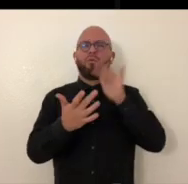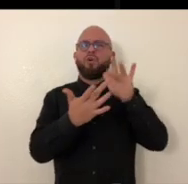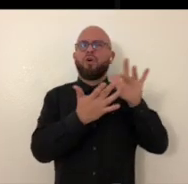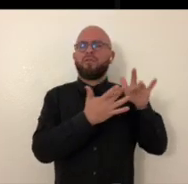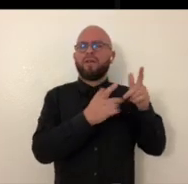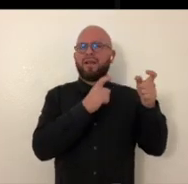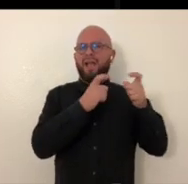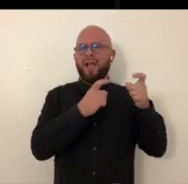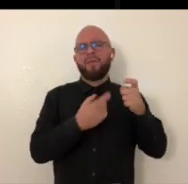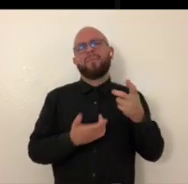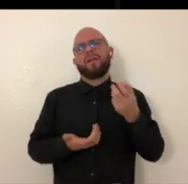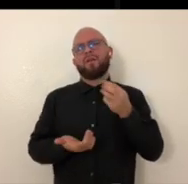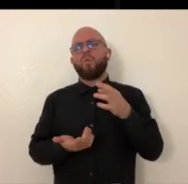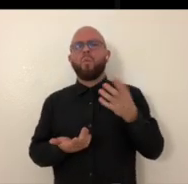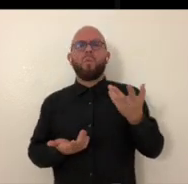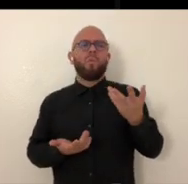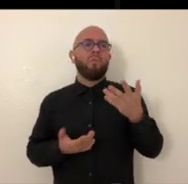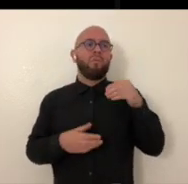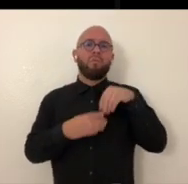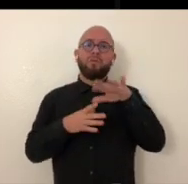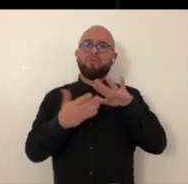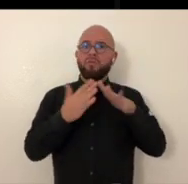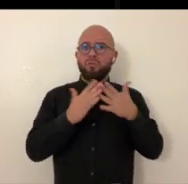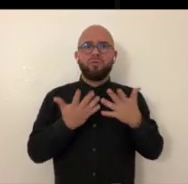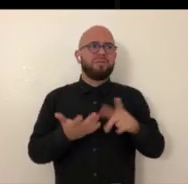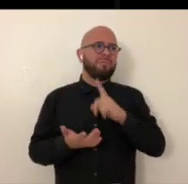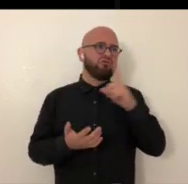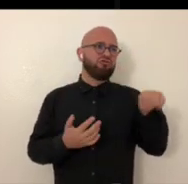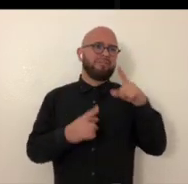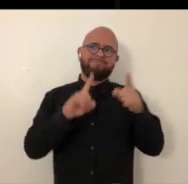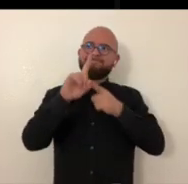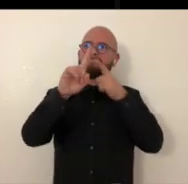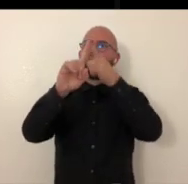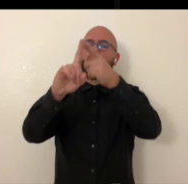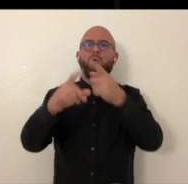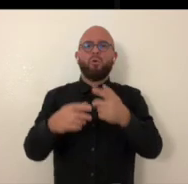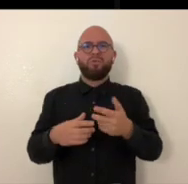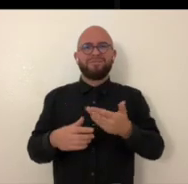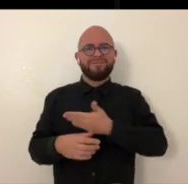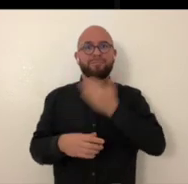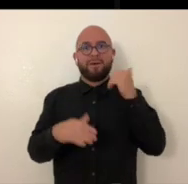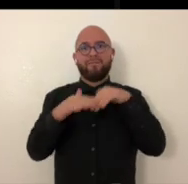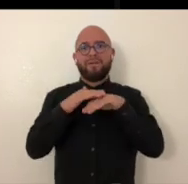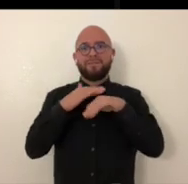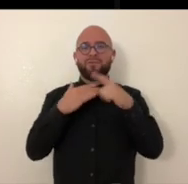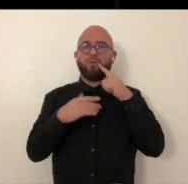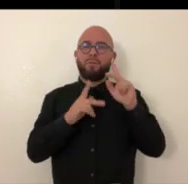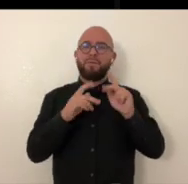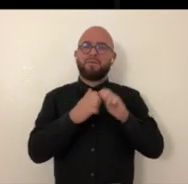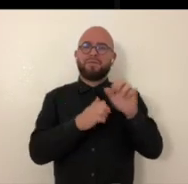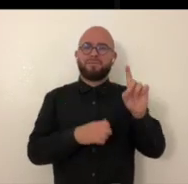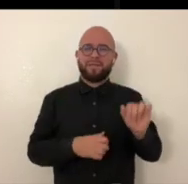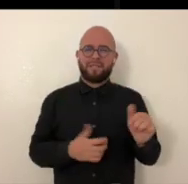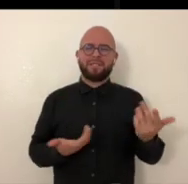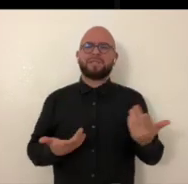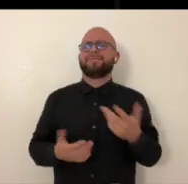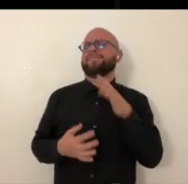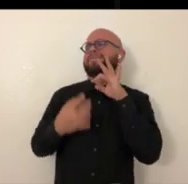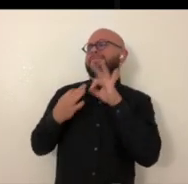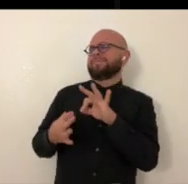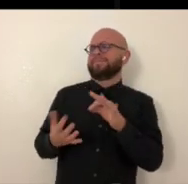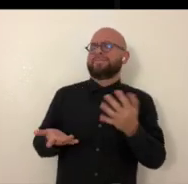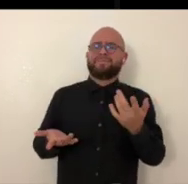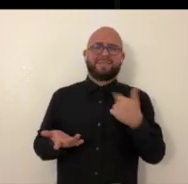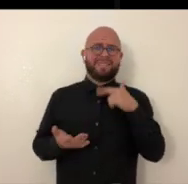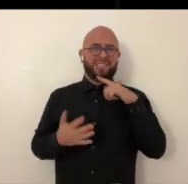do as far as contacting administration or just generally in your community, trying to work towards better access for disabled